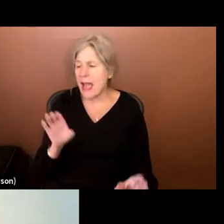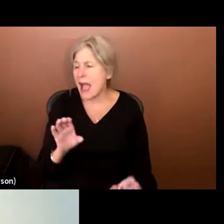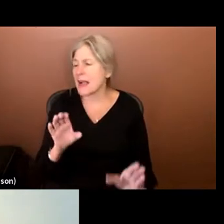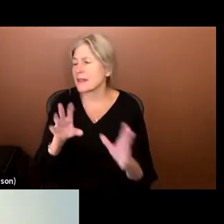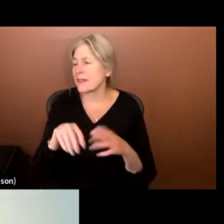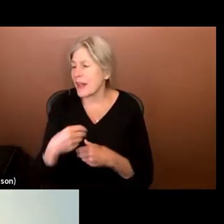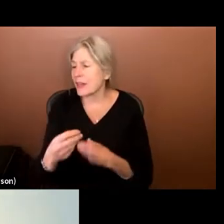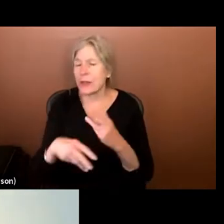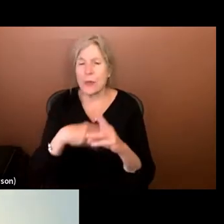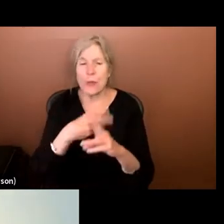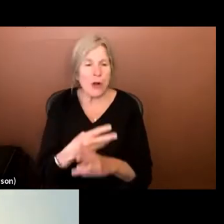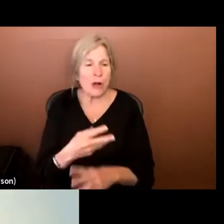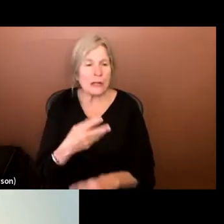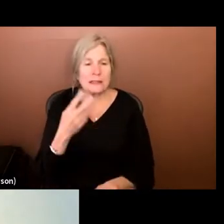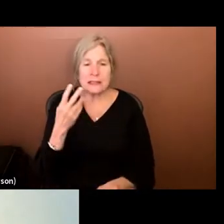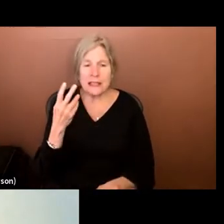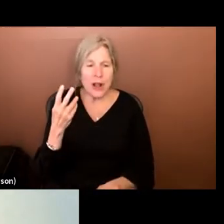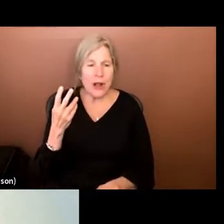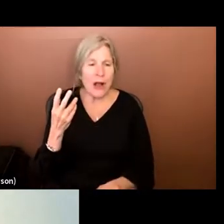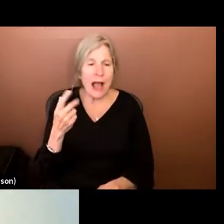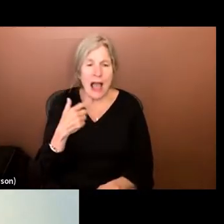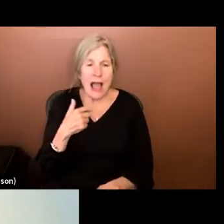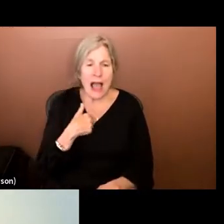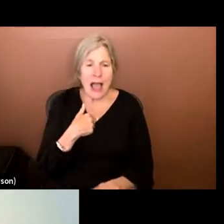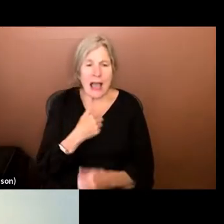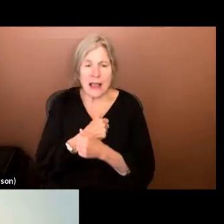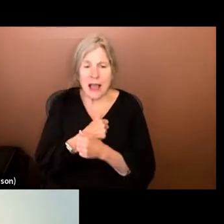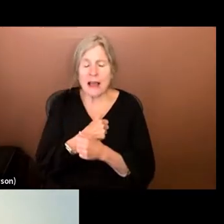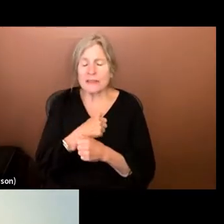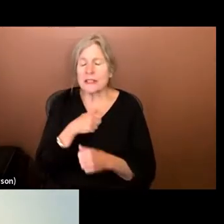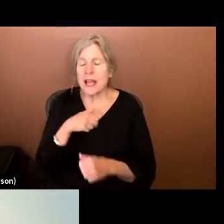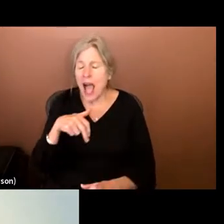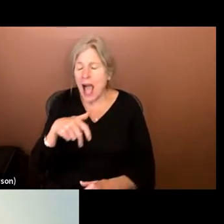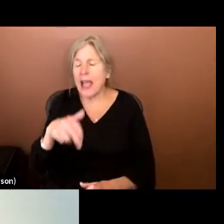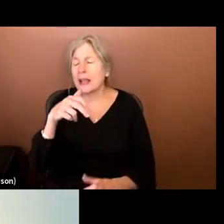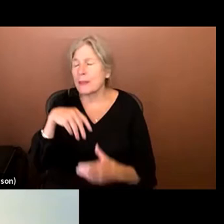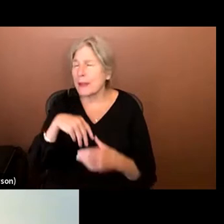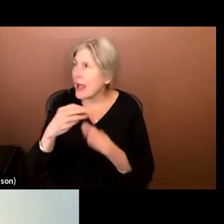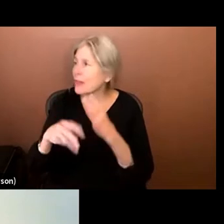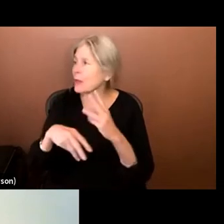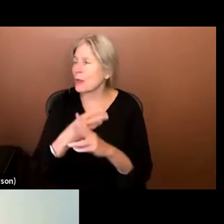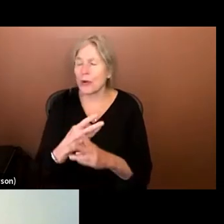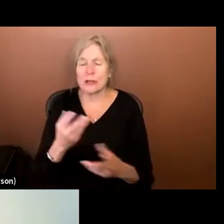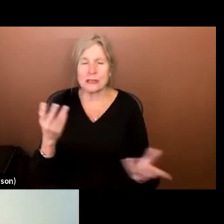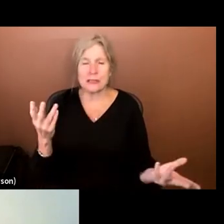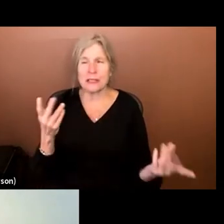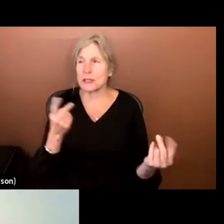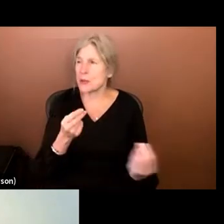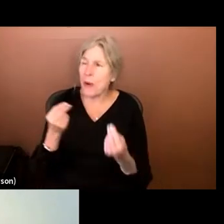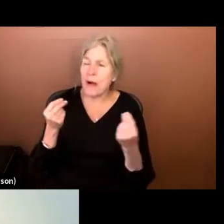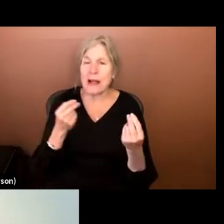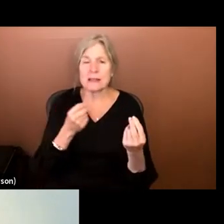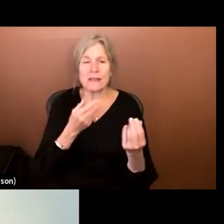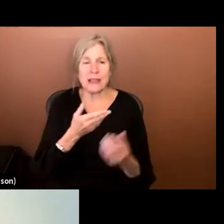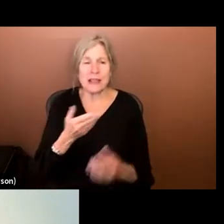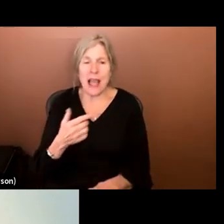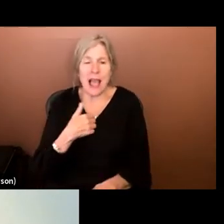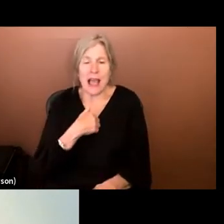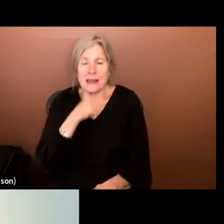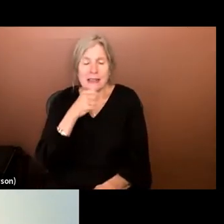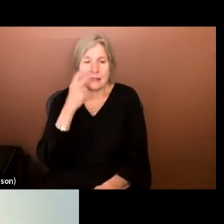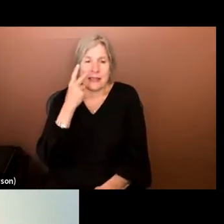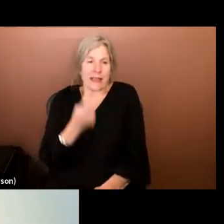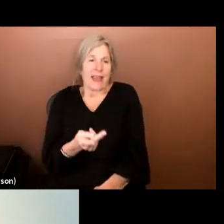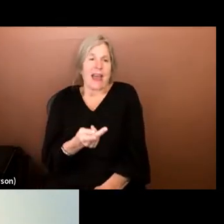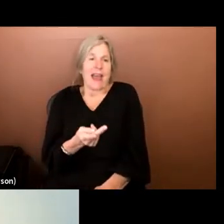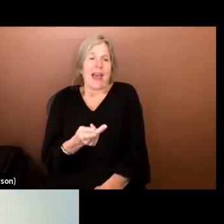there in the world. And I love to hike and be out there in the world and do all kinds of things. And I didn't see